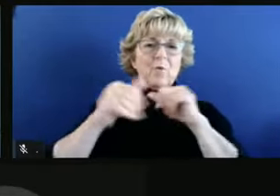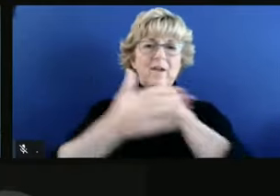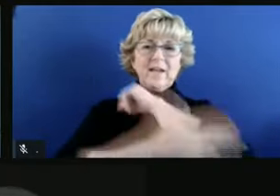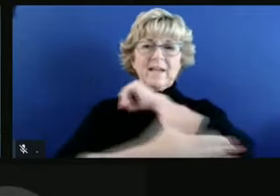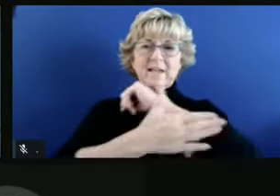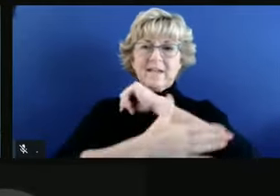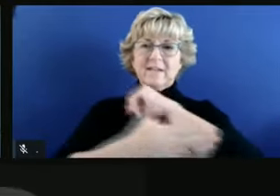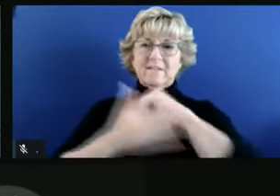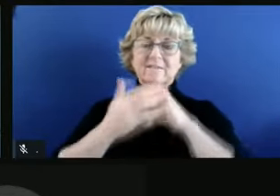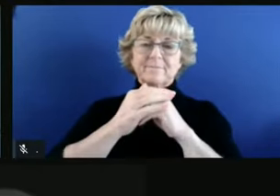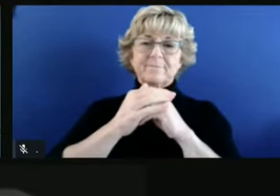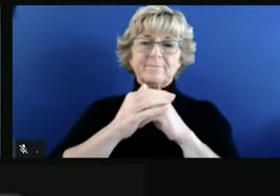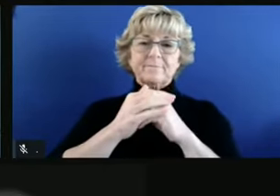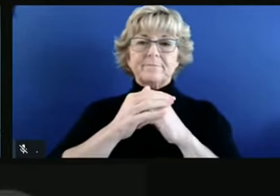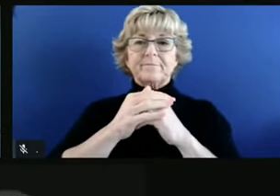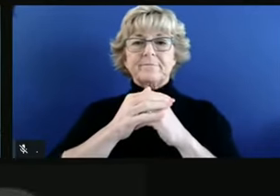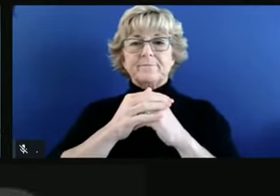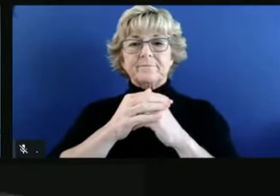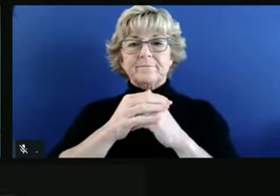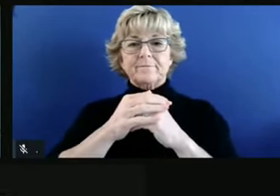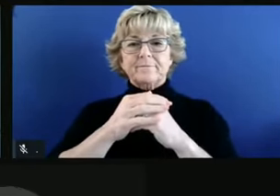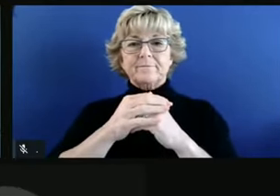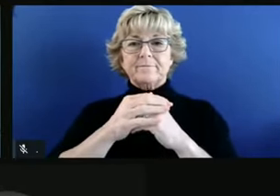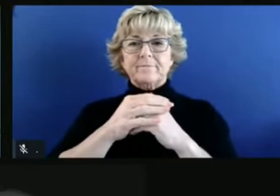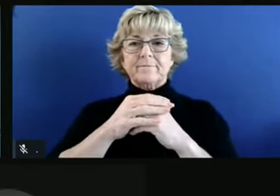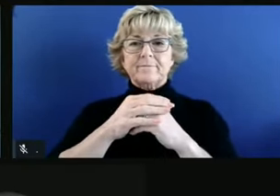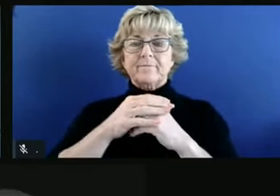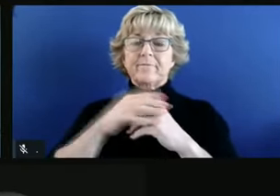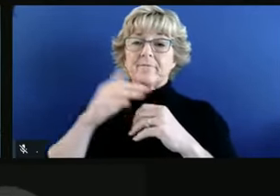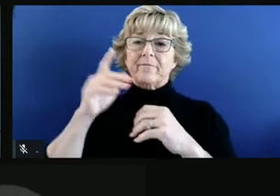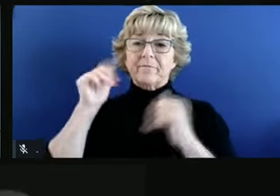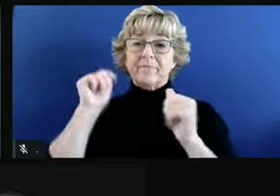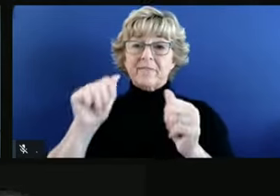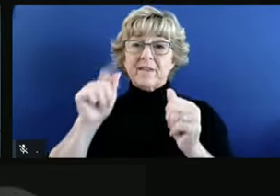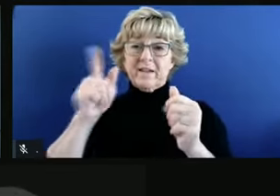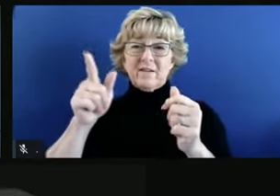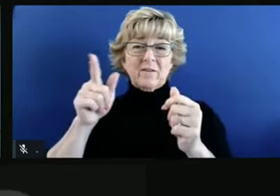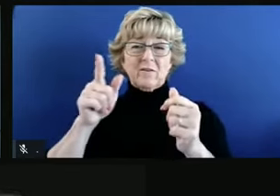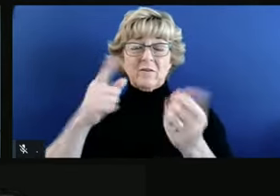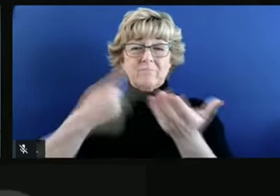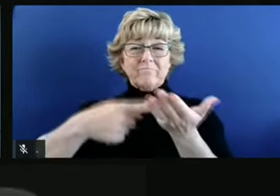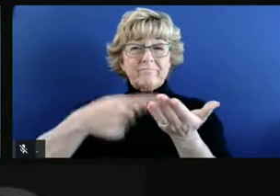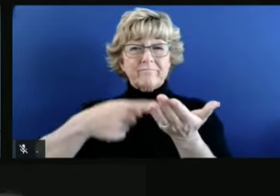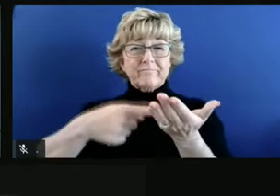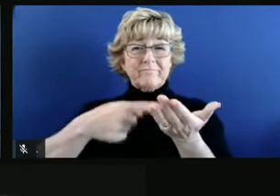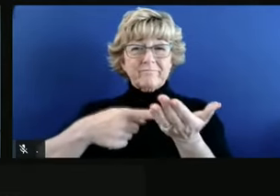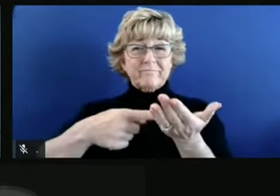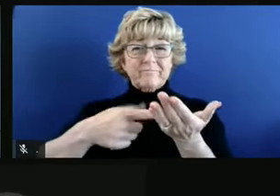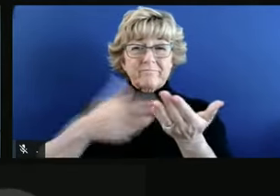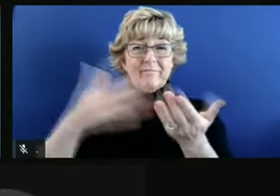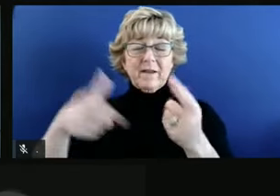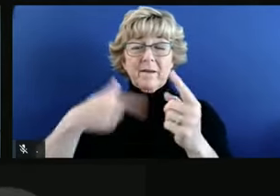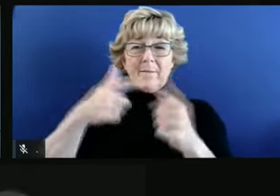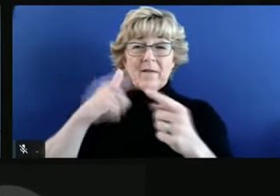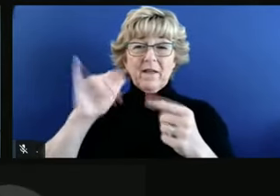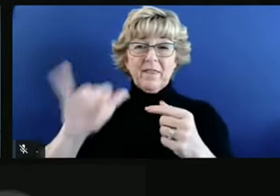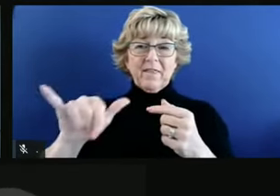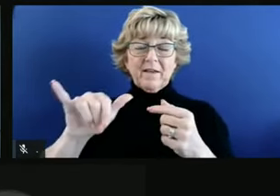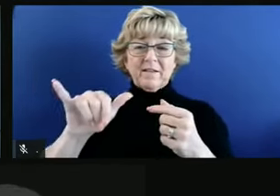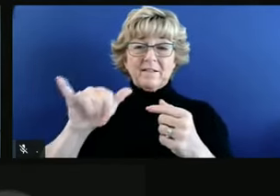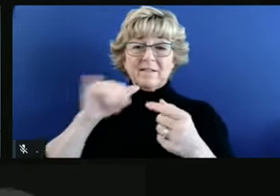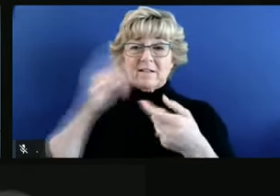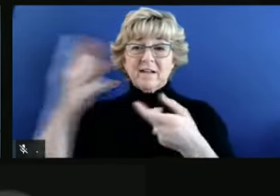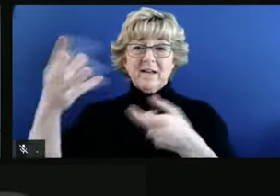Keeping them kind islands in the urban parts of the states, not being in that